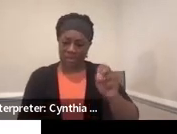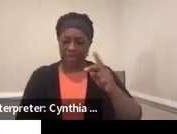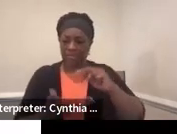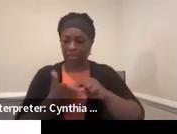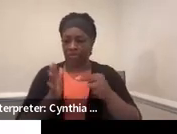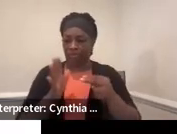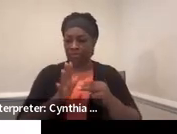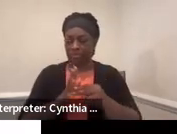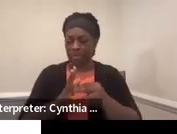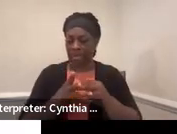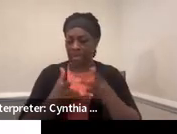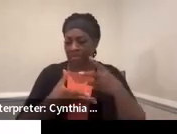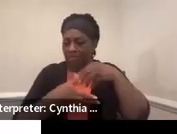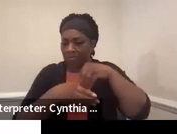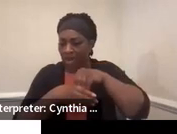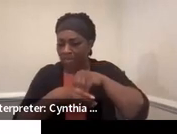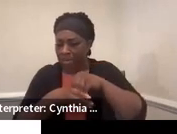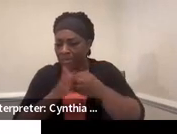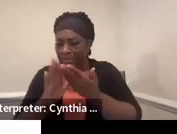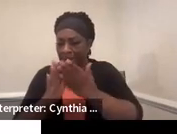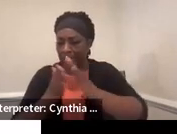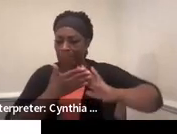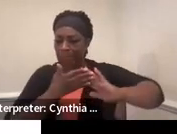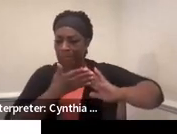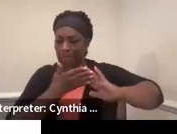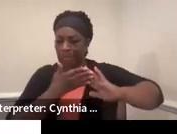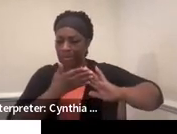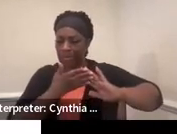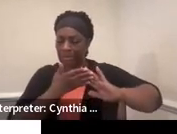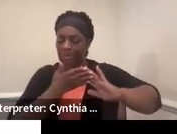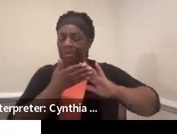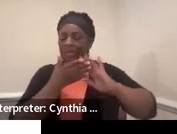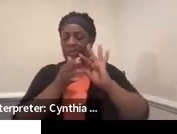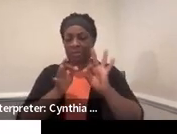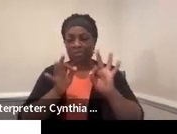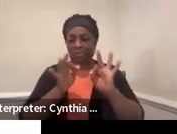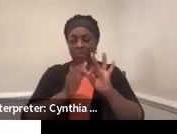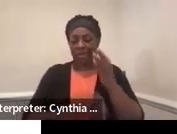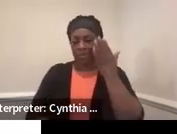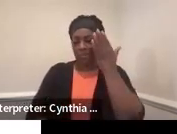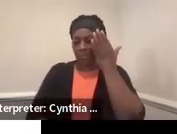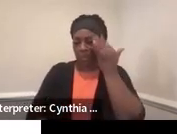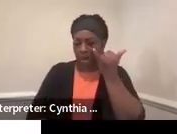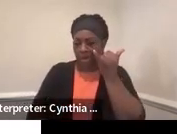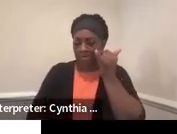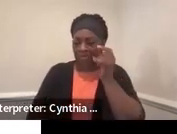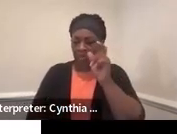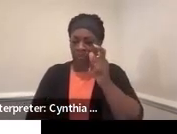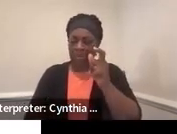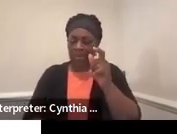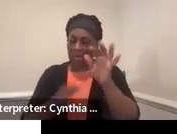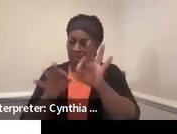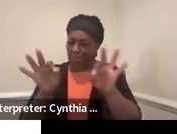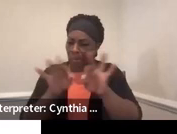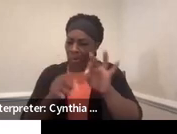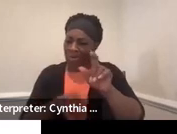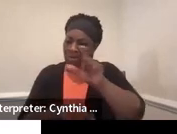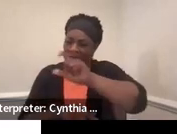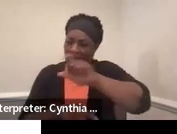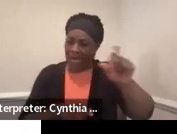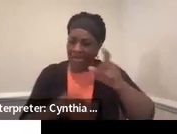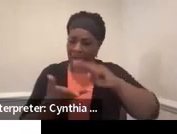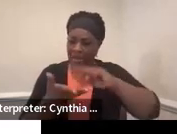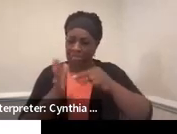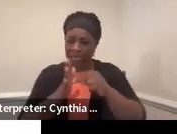engagement within the community. And that is why we are highlighting Meaningful Day.